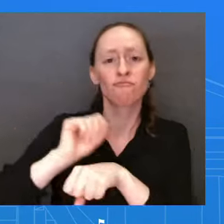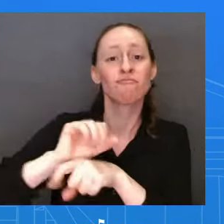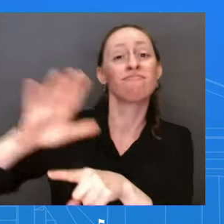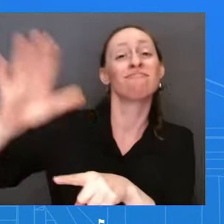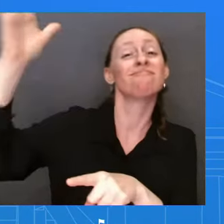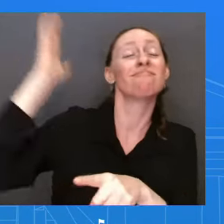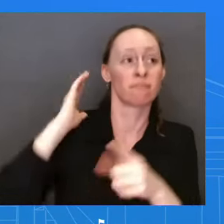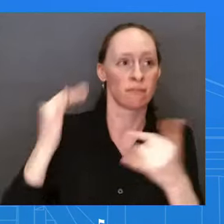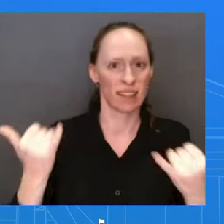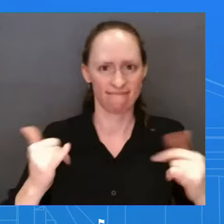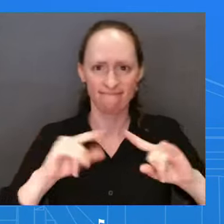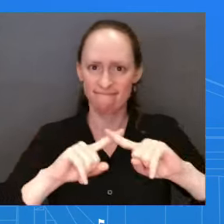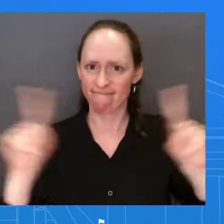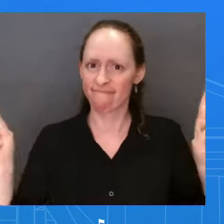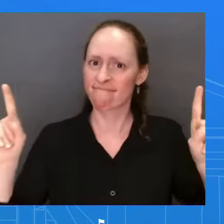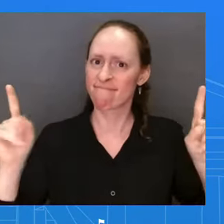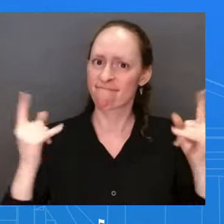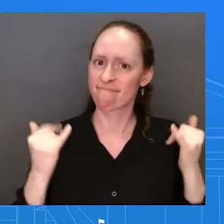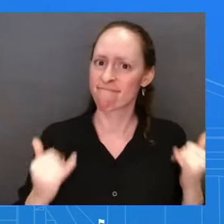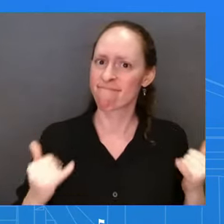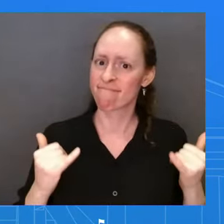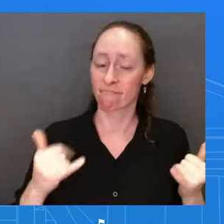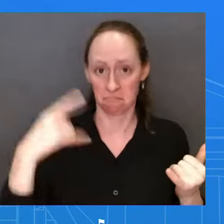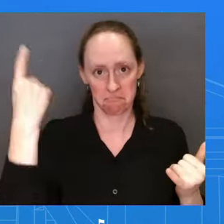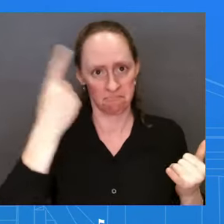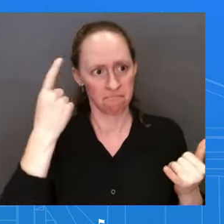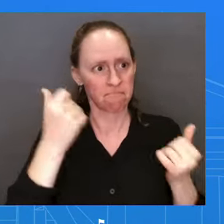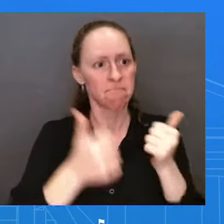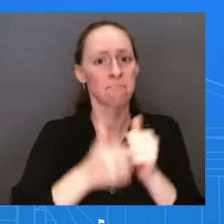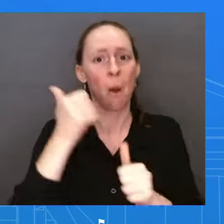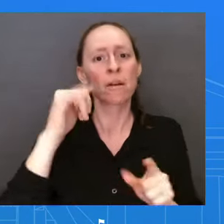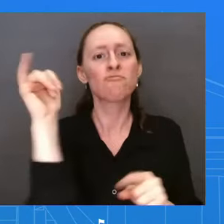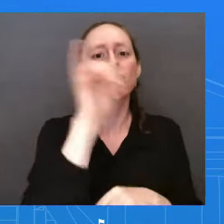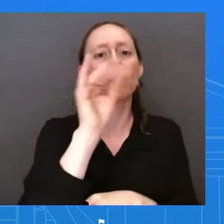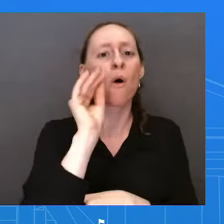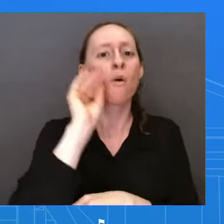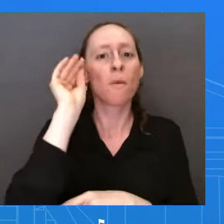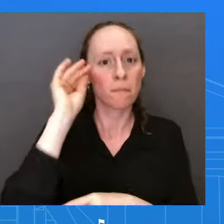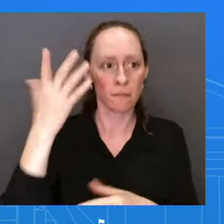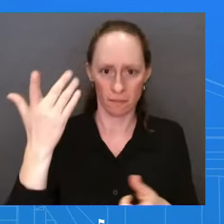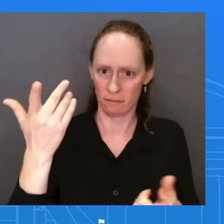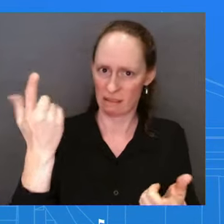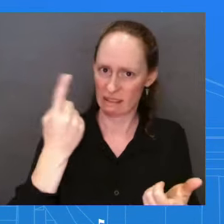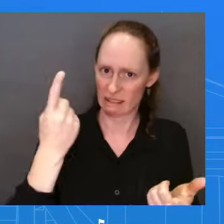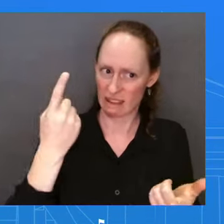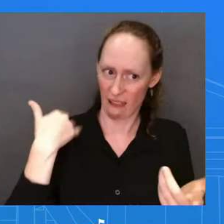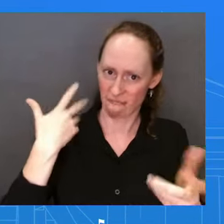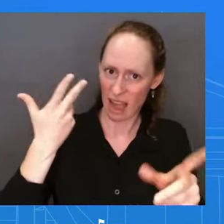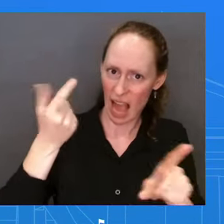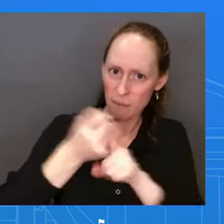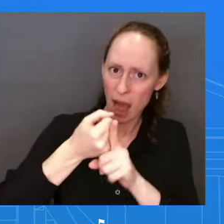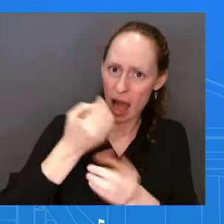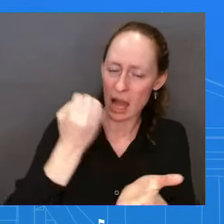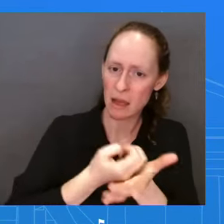economy if those buildings, you know, can't be sustained, the companies and the banks that are involved there? And